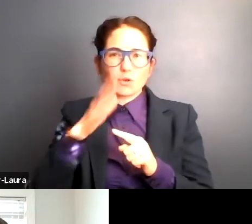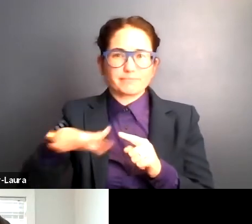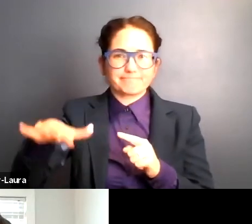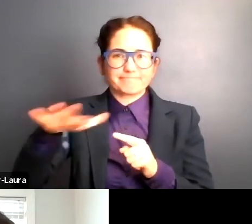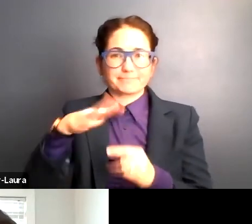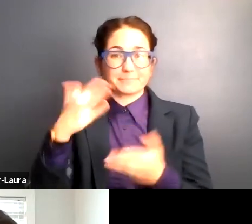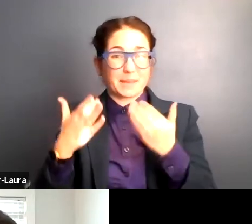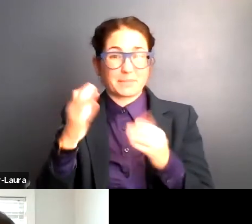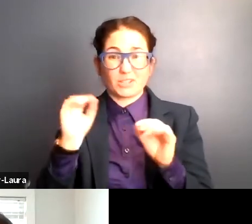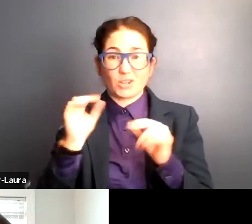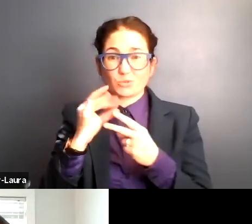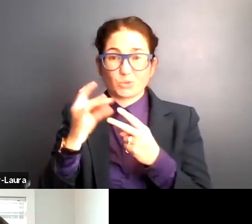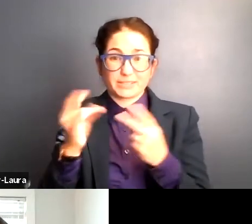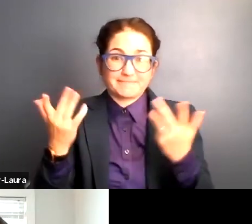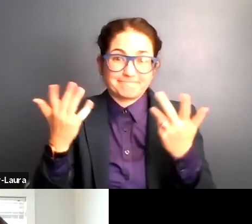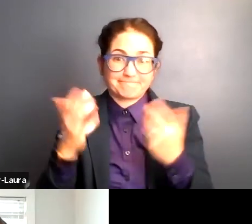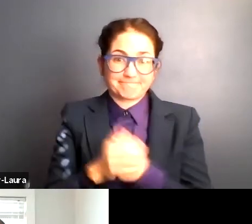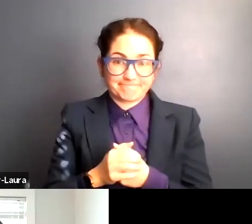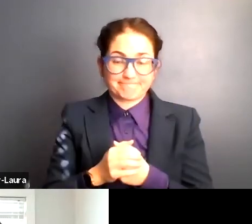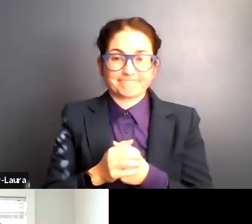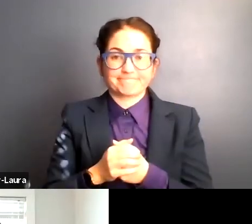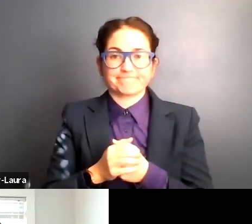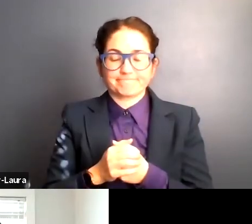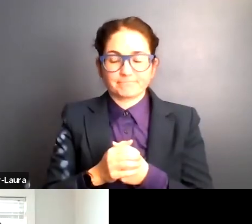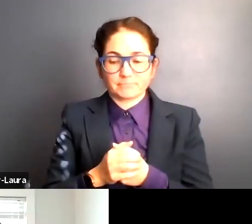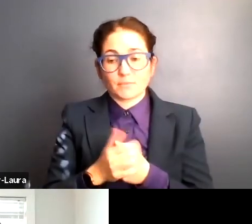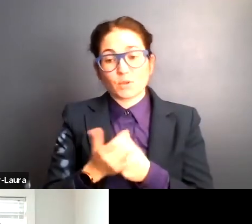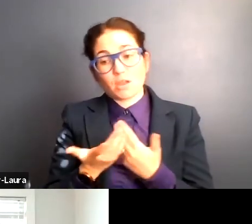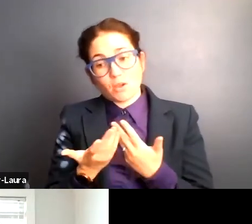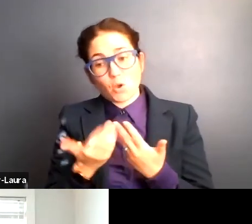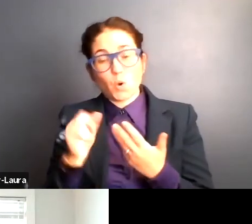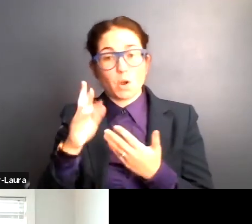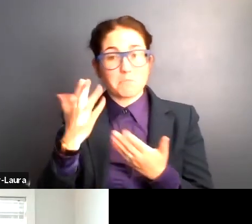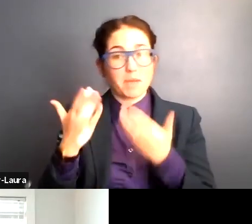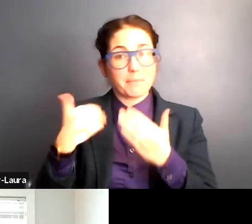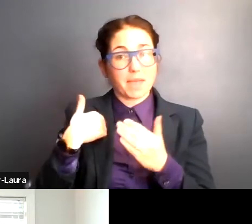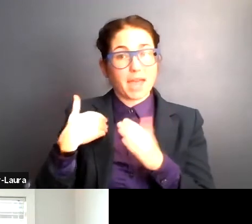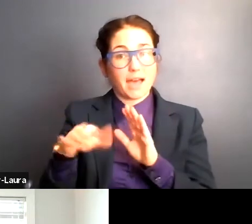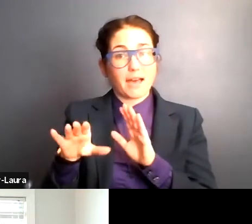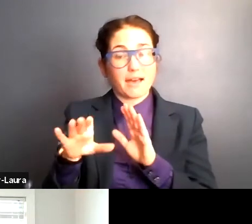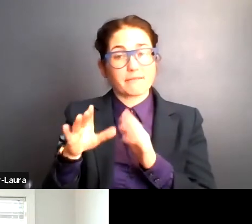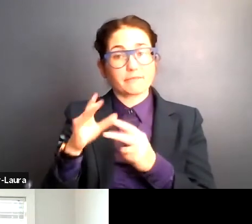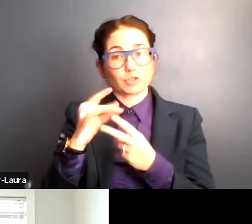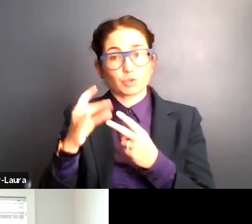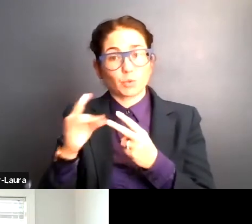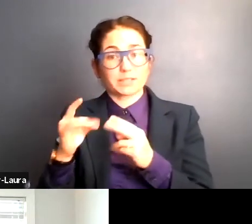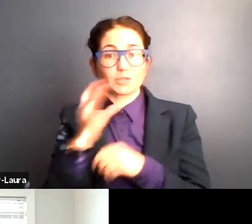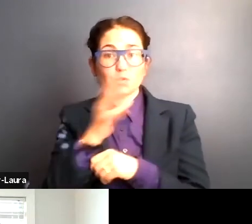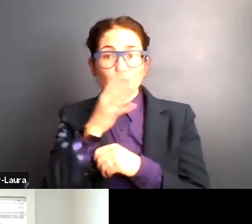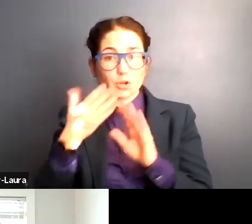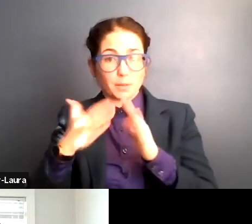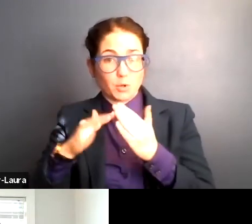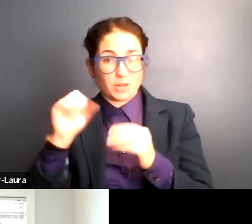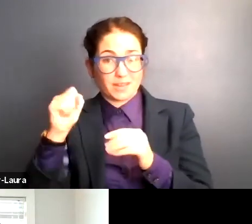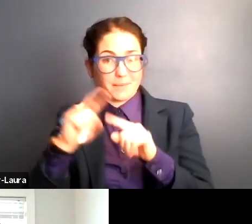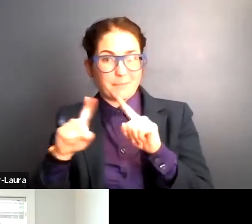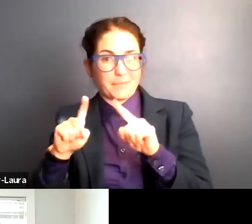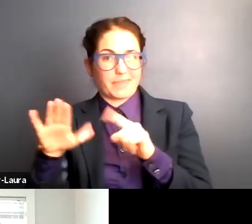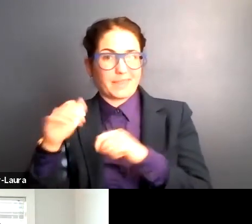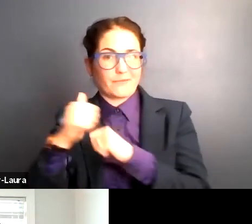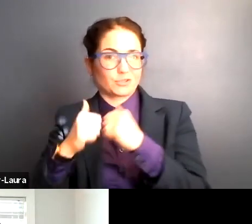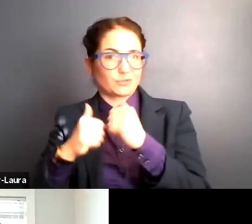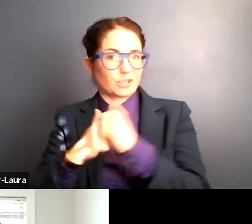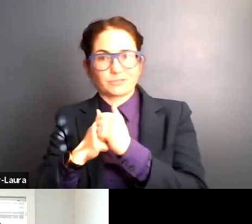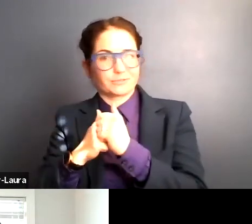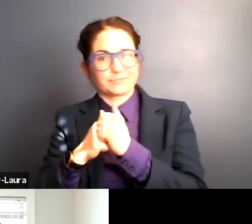may have no choices at all. Um, or you do have a choice in the rural community, but the infrastructure isn't